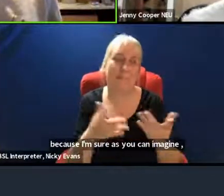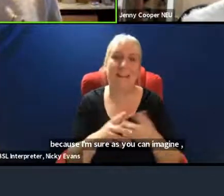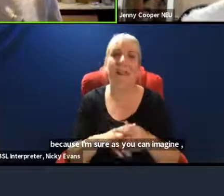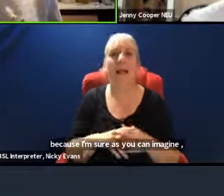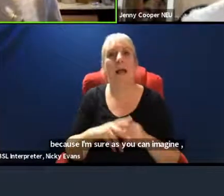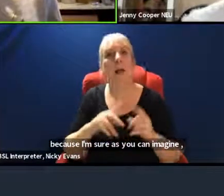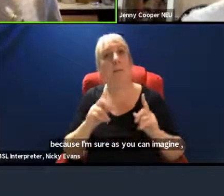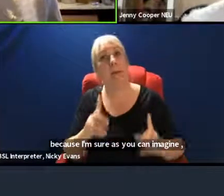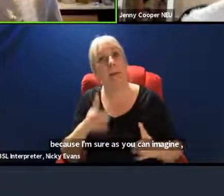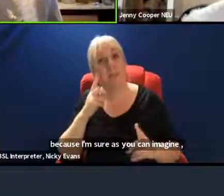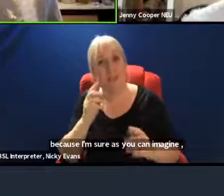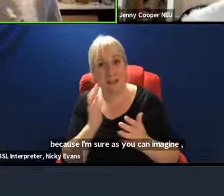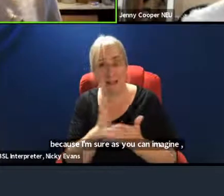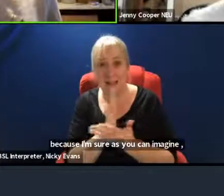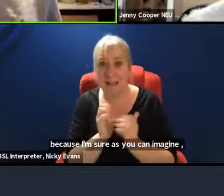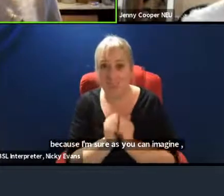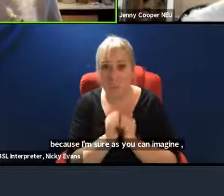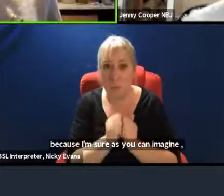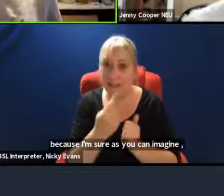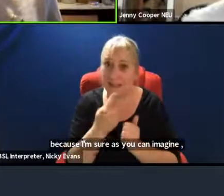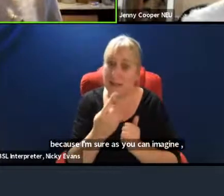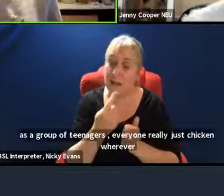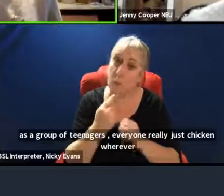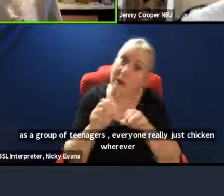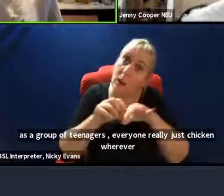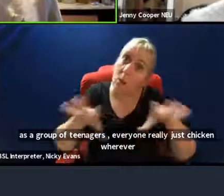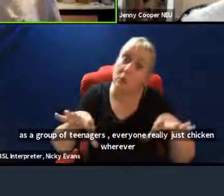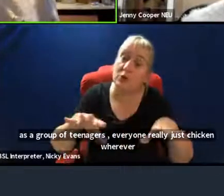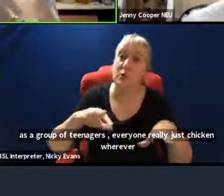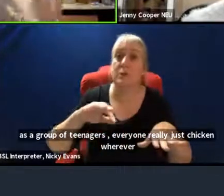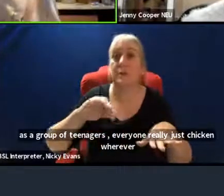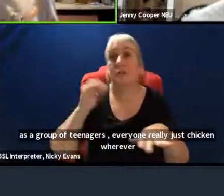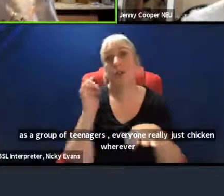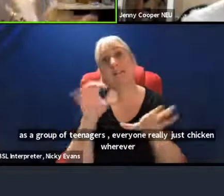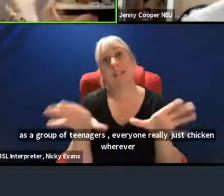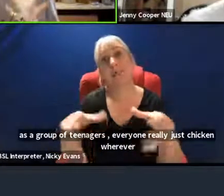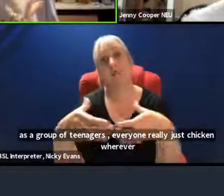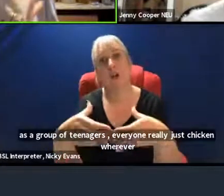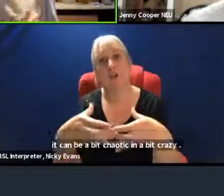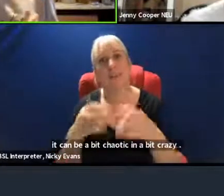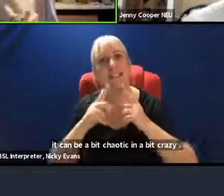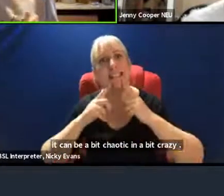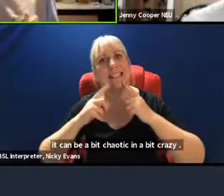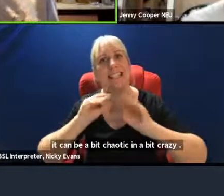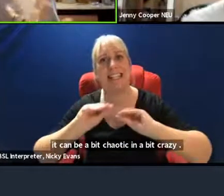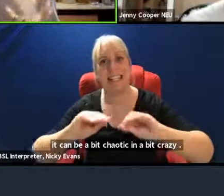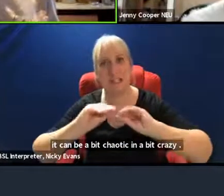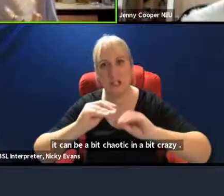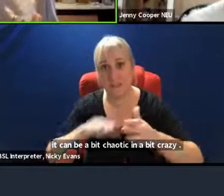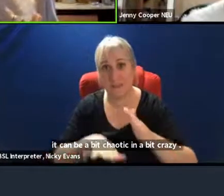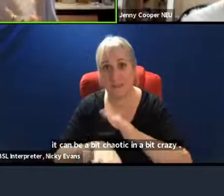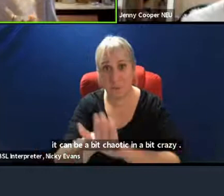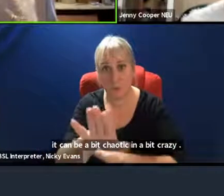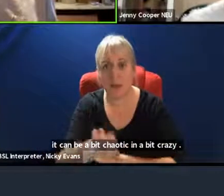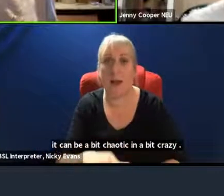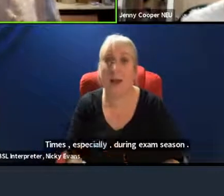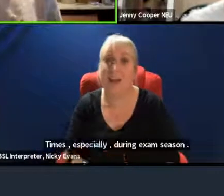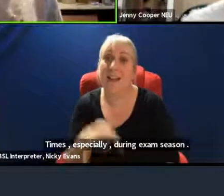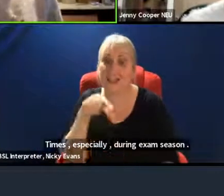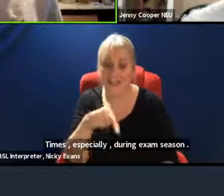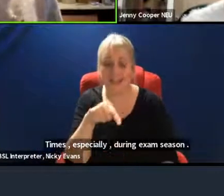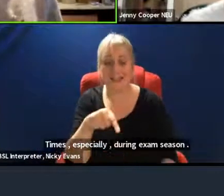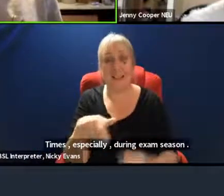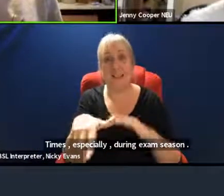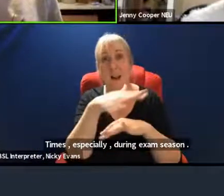also worth adding in about here that we launched this Scottish brand of Teach the Future. As you know, Jamie was talking about a lot earlier, it's the climate education